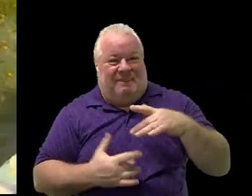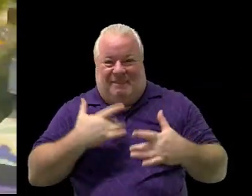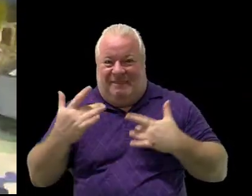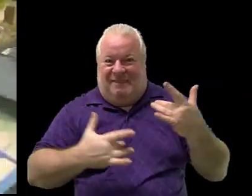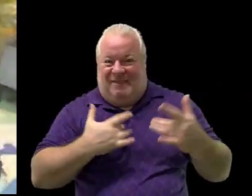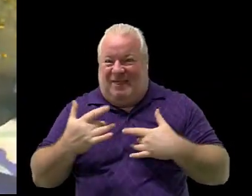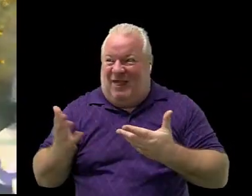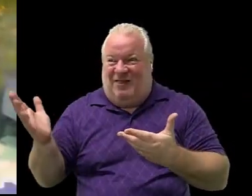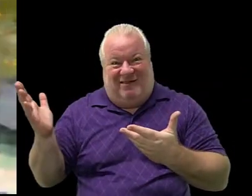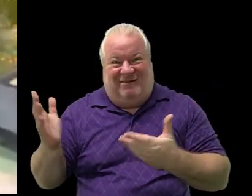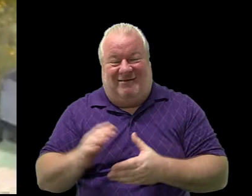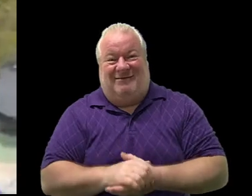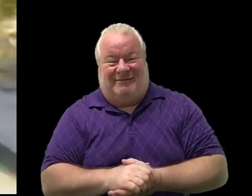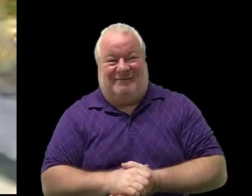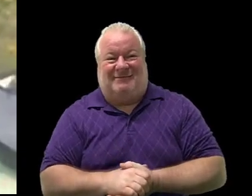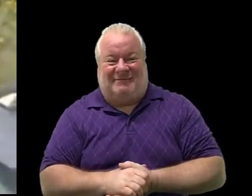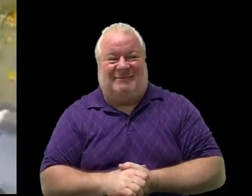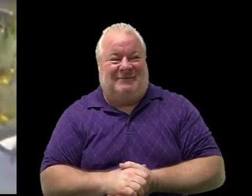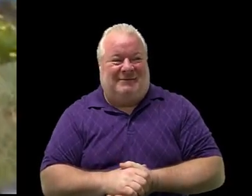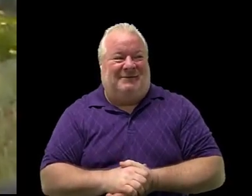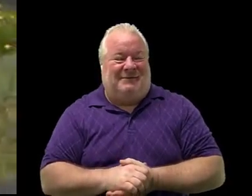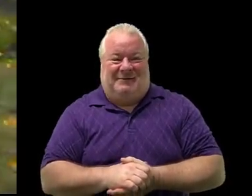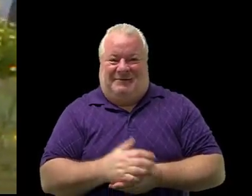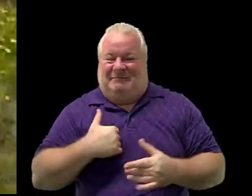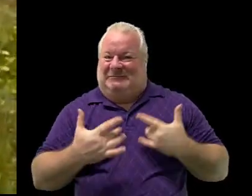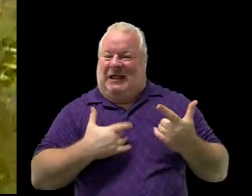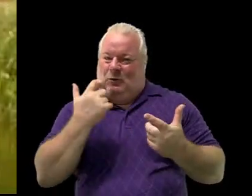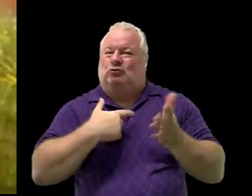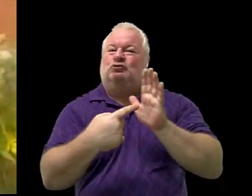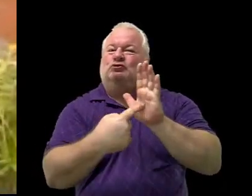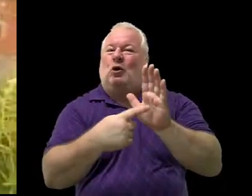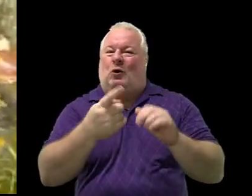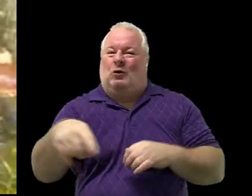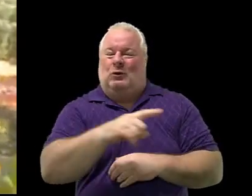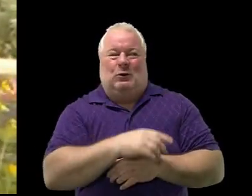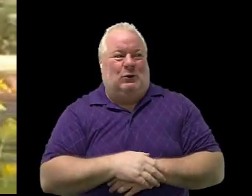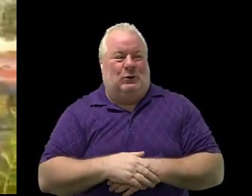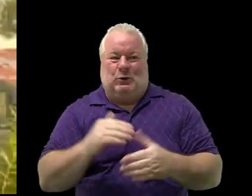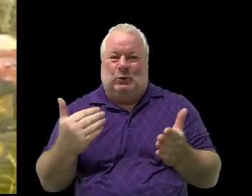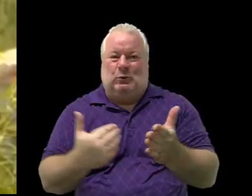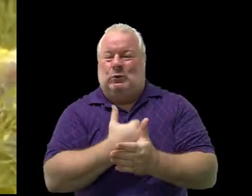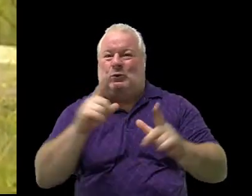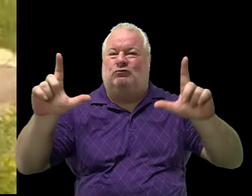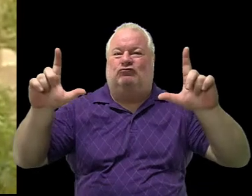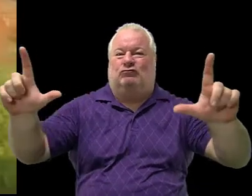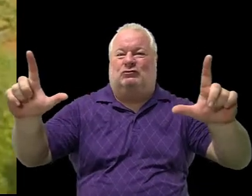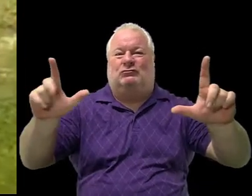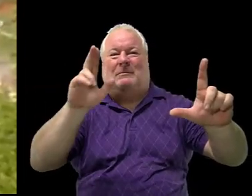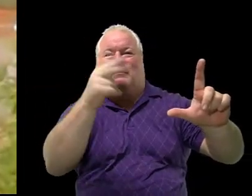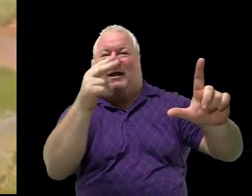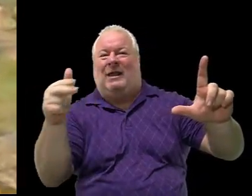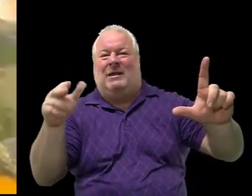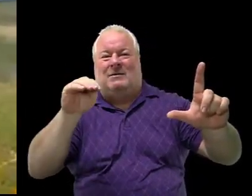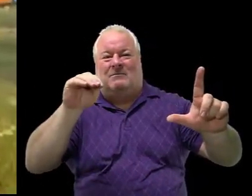to be able to show you these brand new murals that we